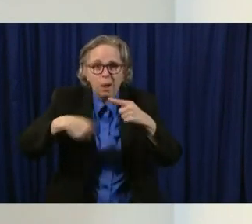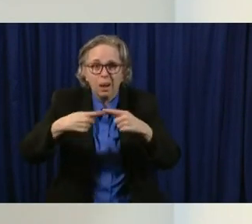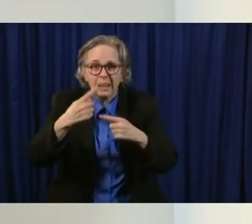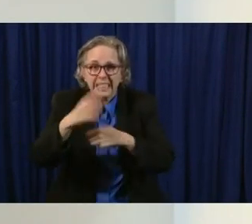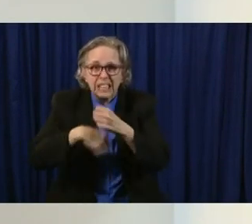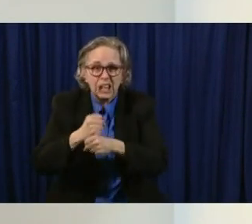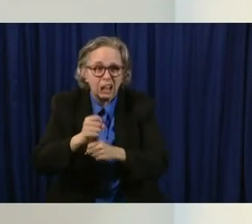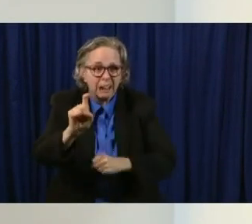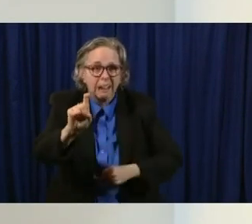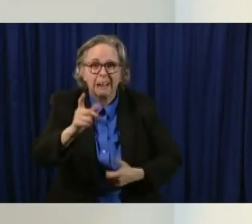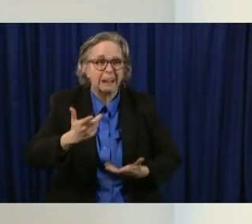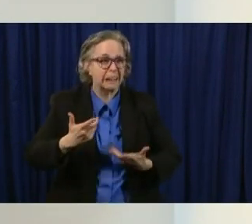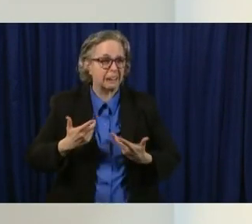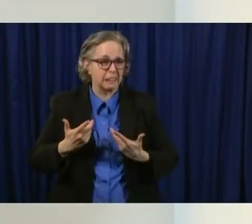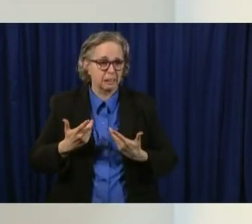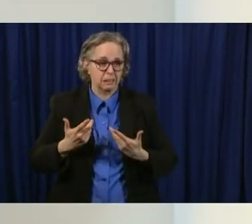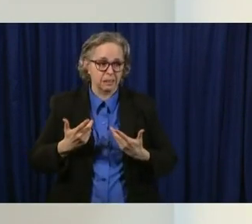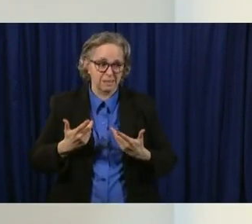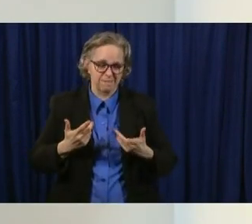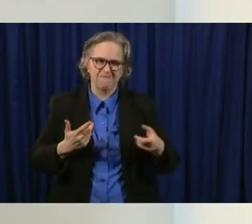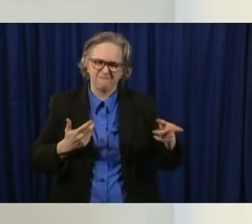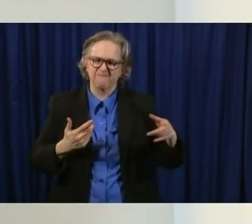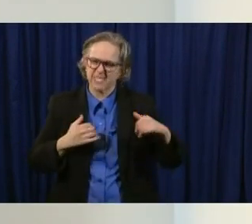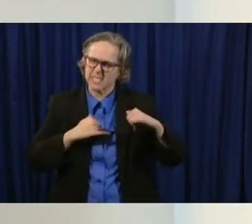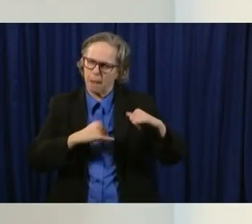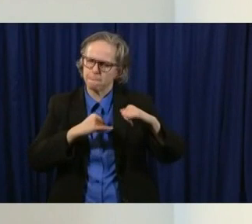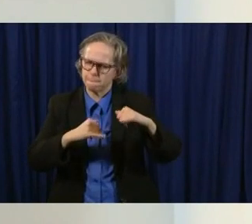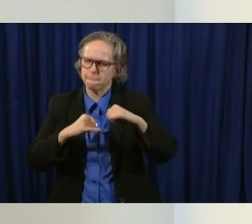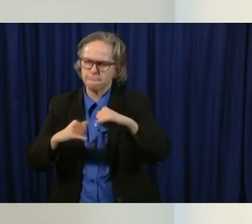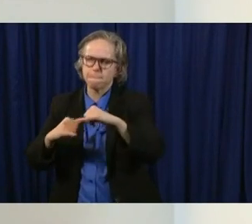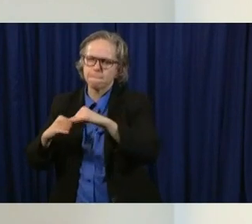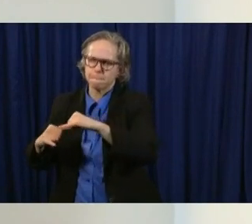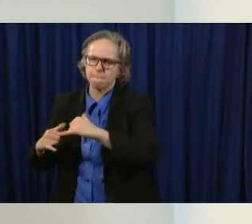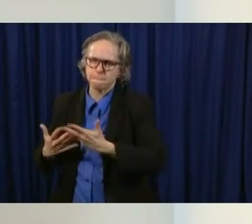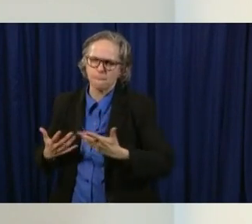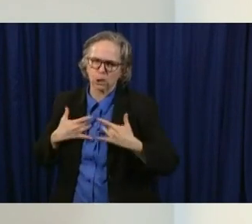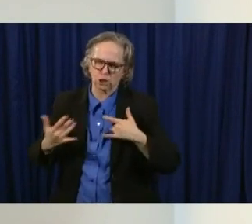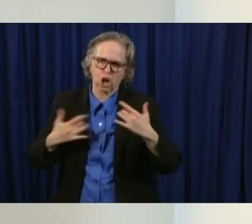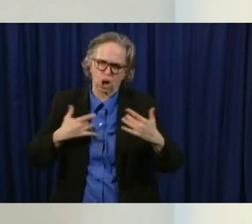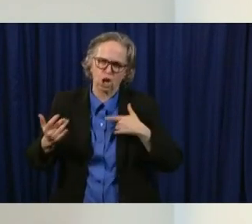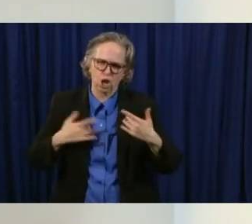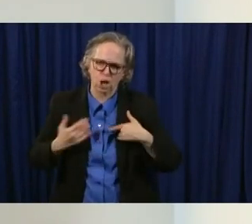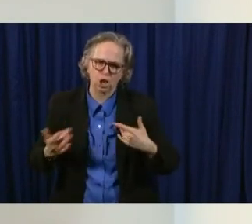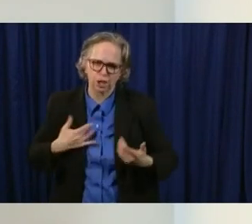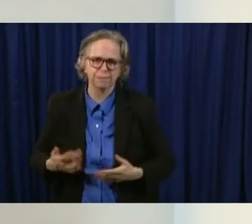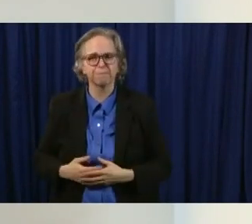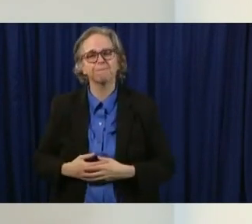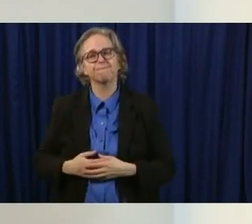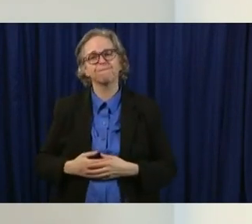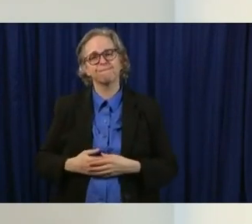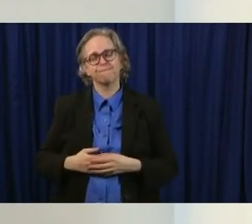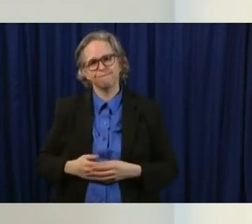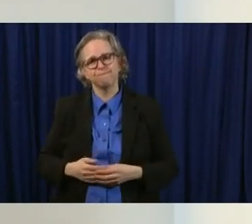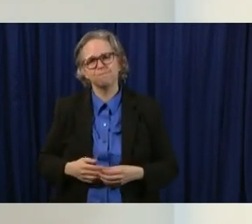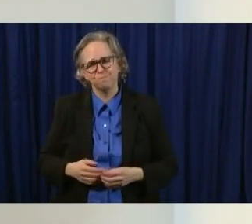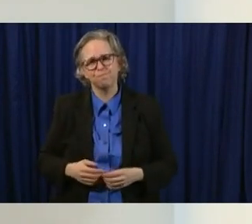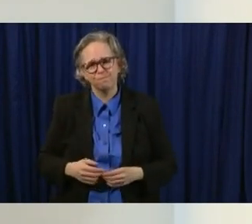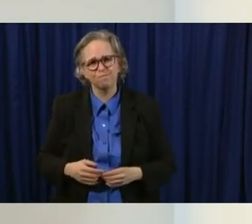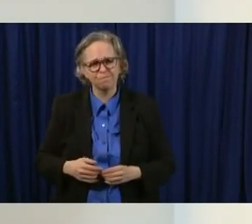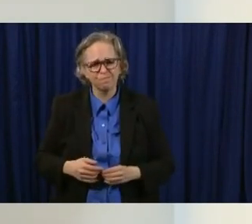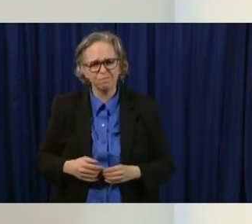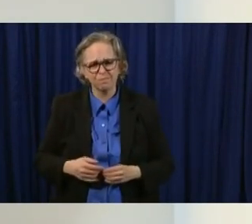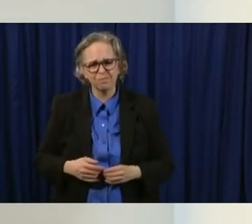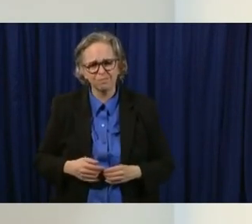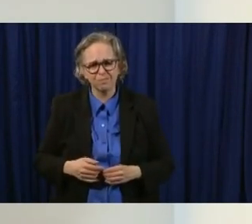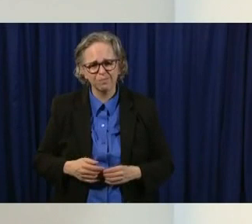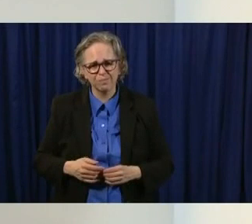lives. Uh, we heard that a lot. And that if you do make a decision solely